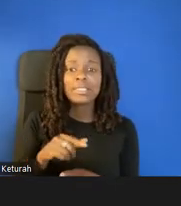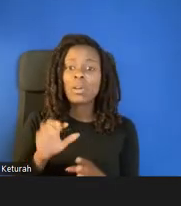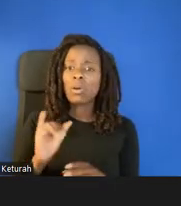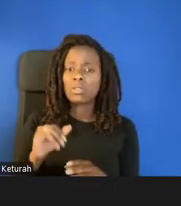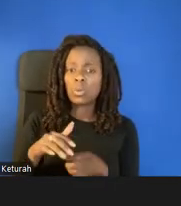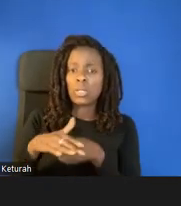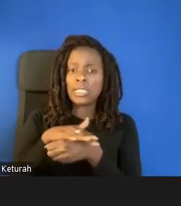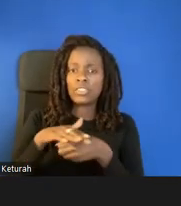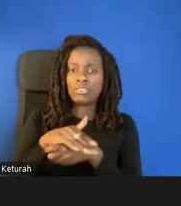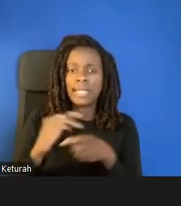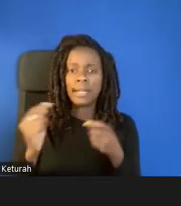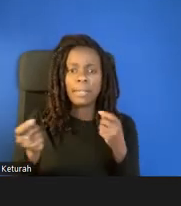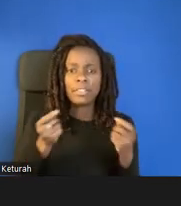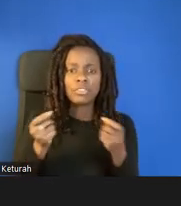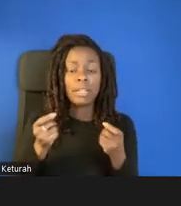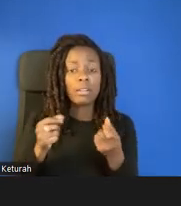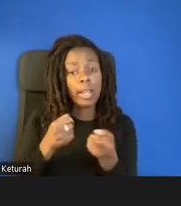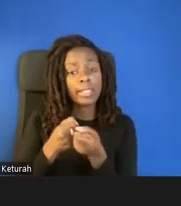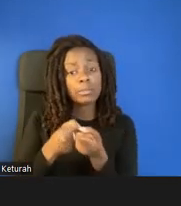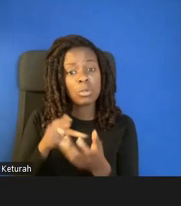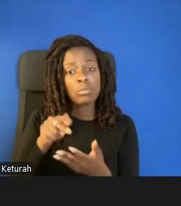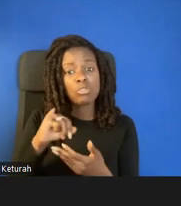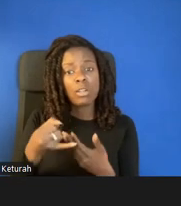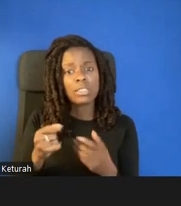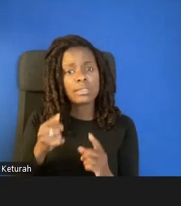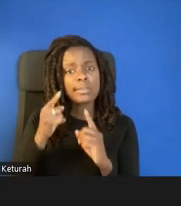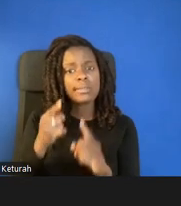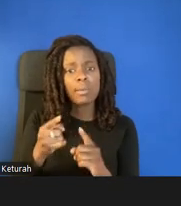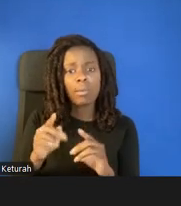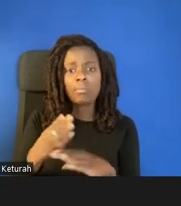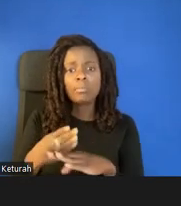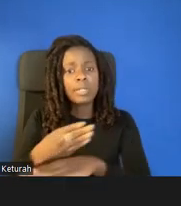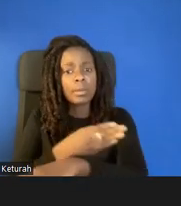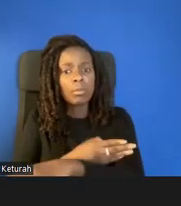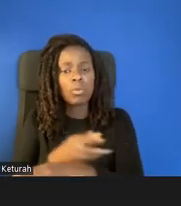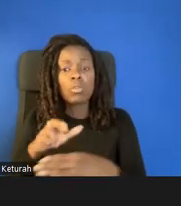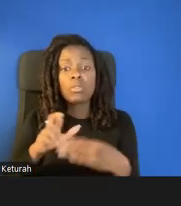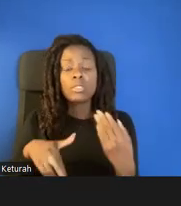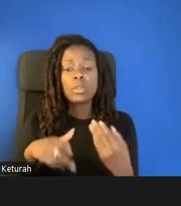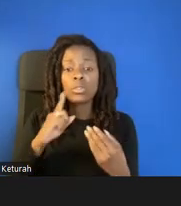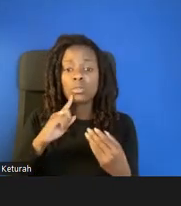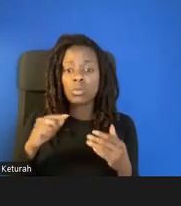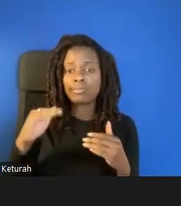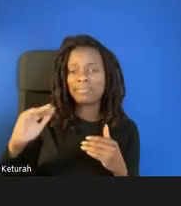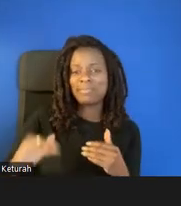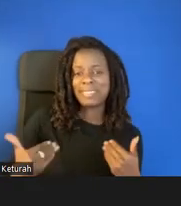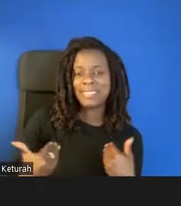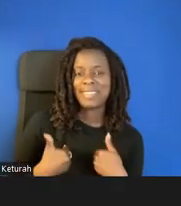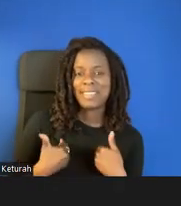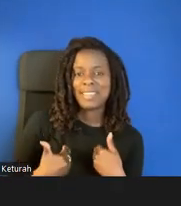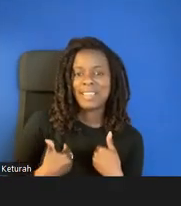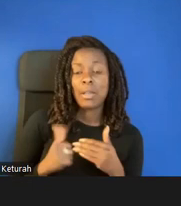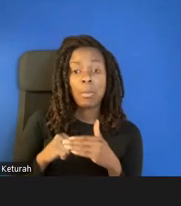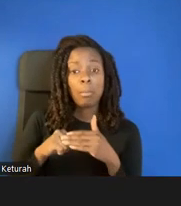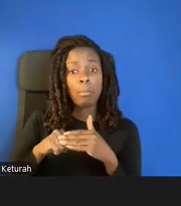and we are dedicated to improving results for infants, toddlers, children, and youth with disability, ages birth through